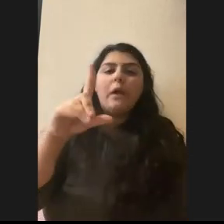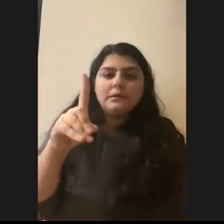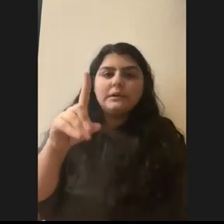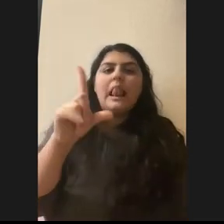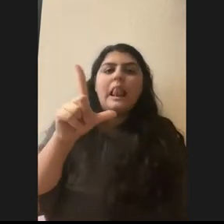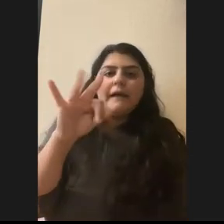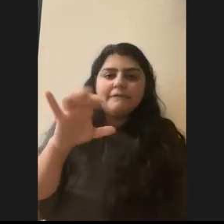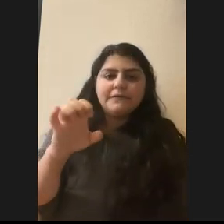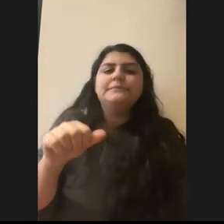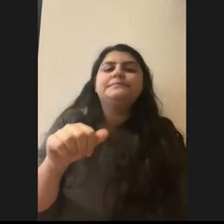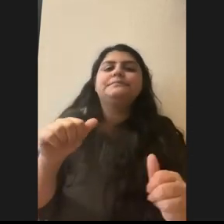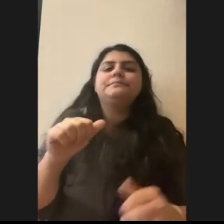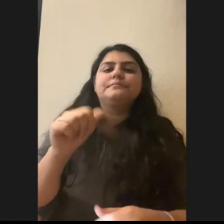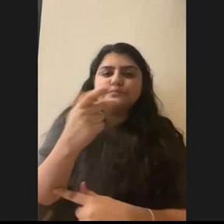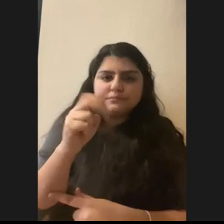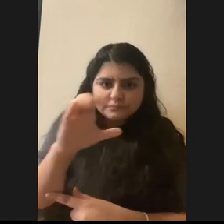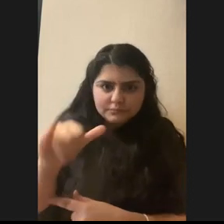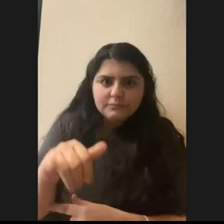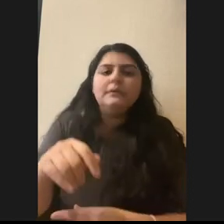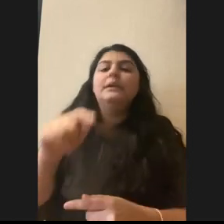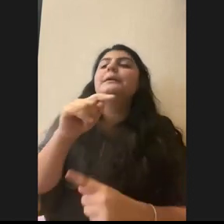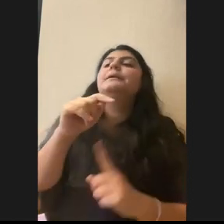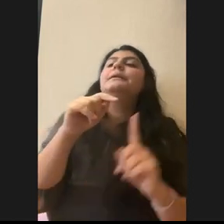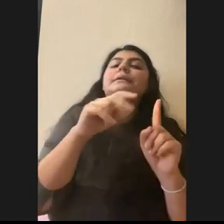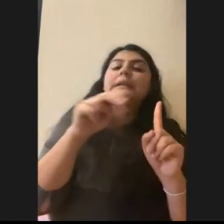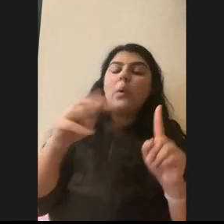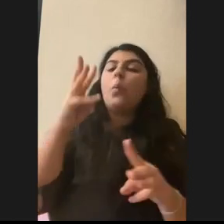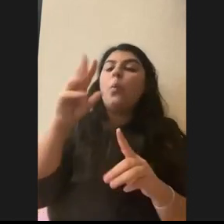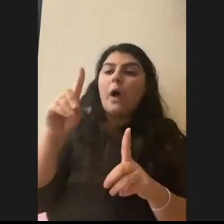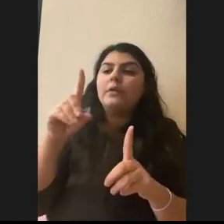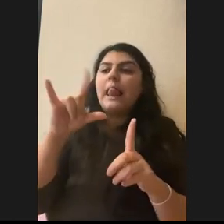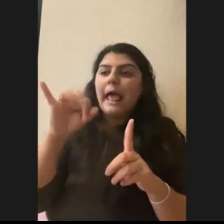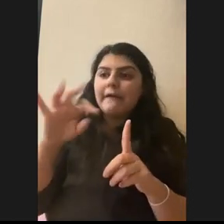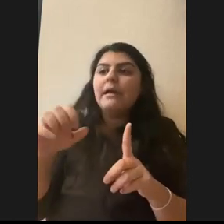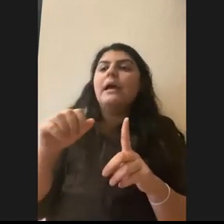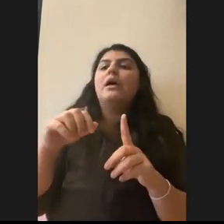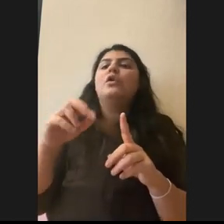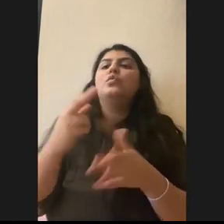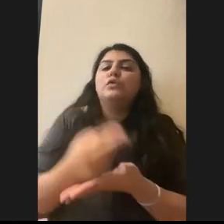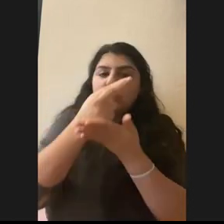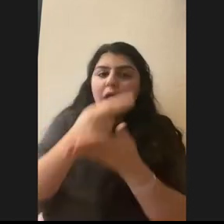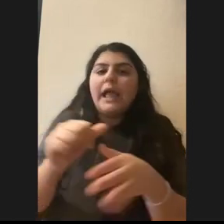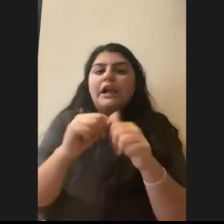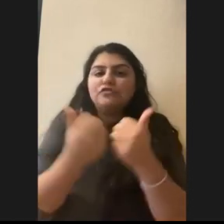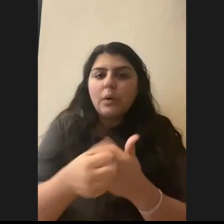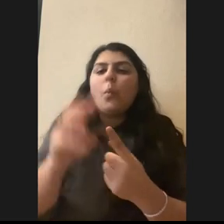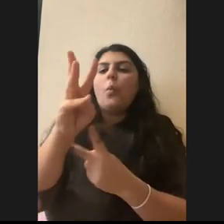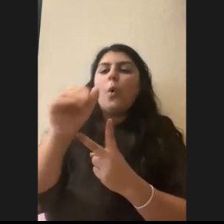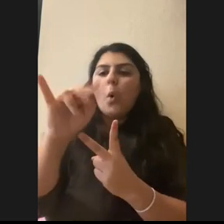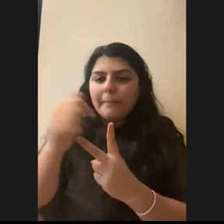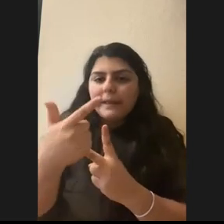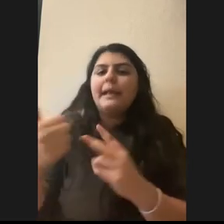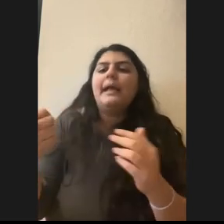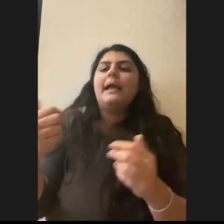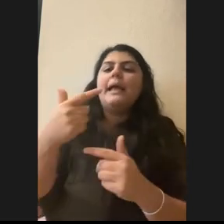has Tennessee wildlife resources agency. Um, Wyoming has Wyoming game and fish. There's a wildlife agency in every